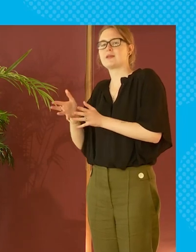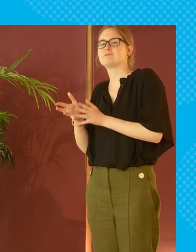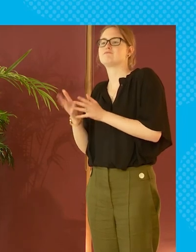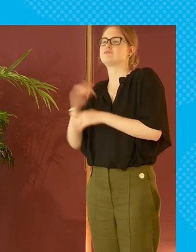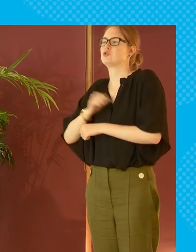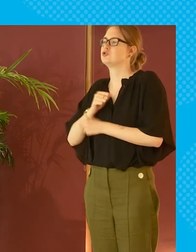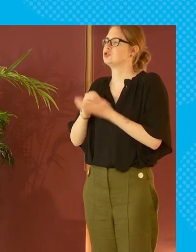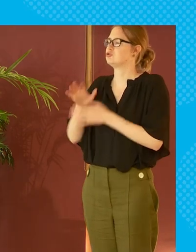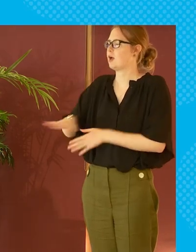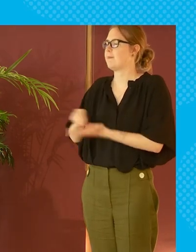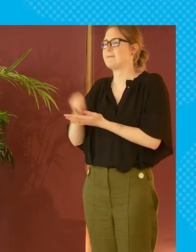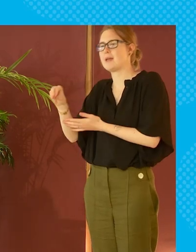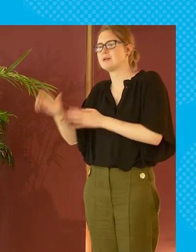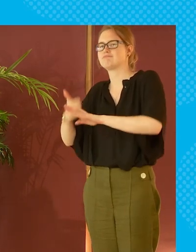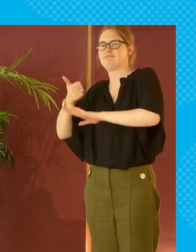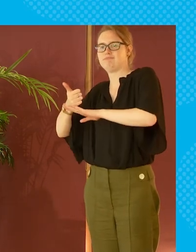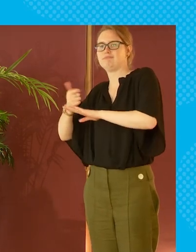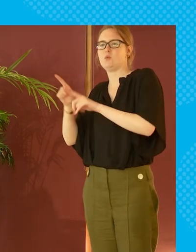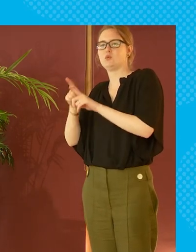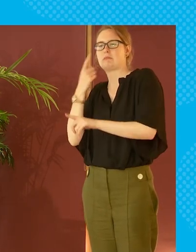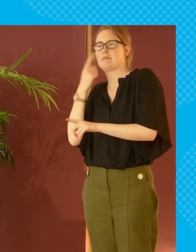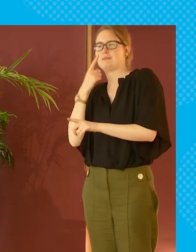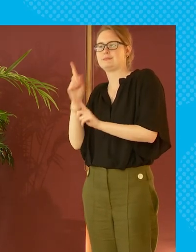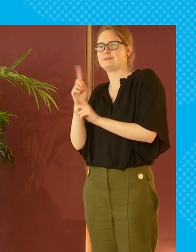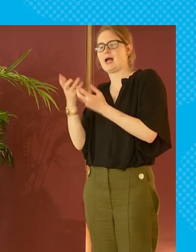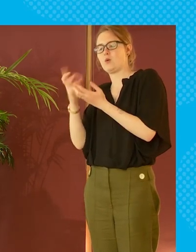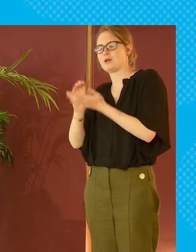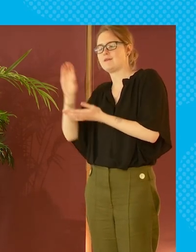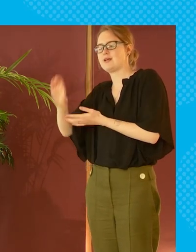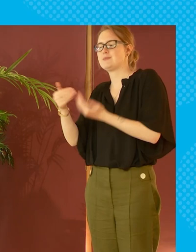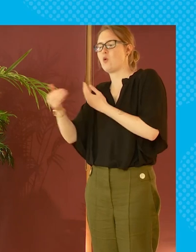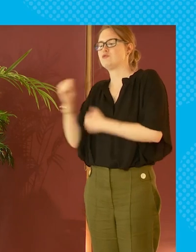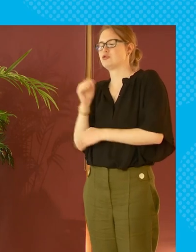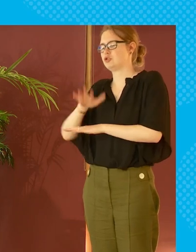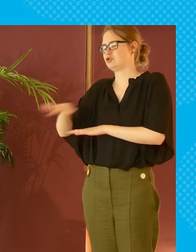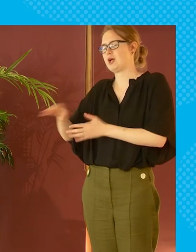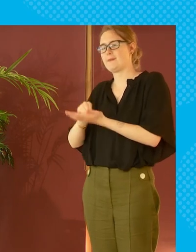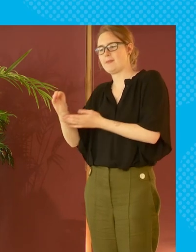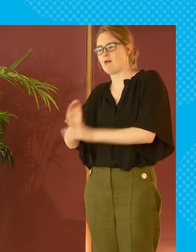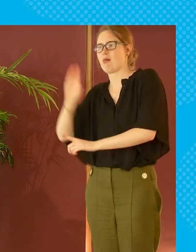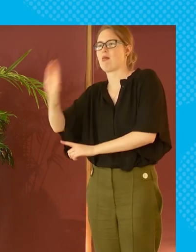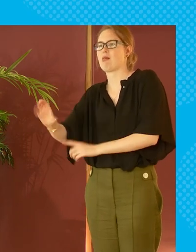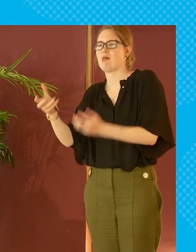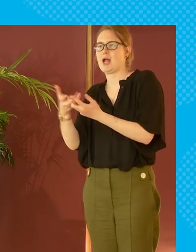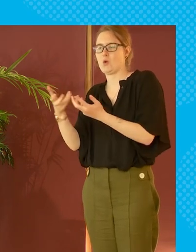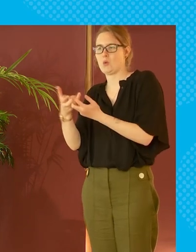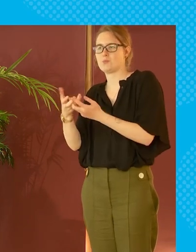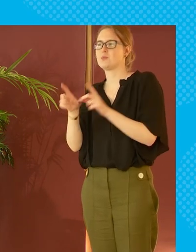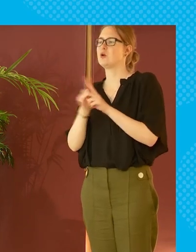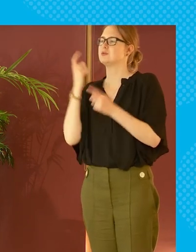having the scott's child payment in place and looking to see how we can invest more in the scott's child payment